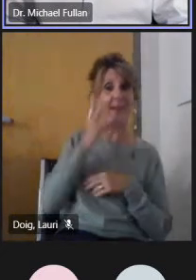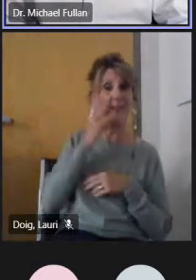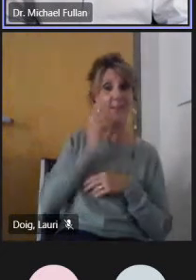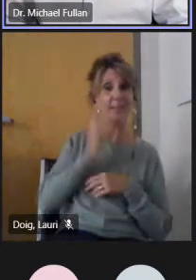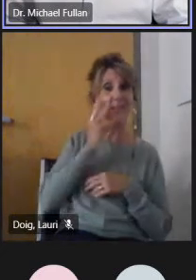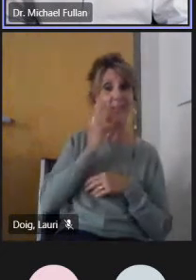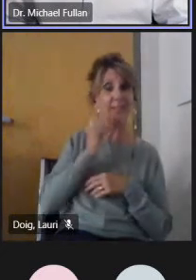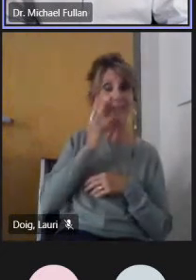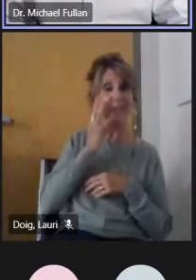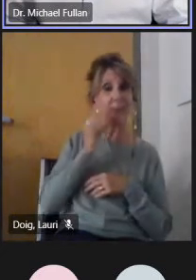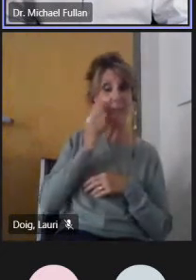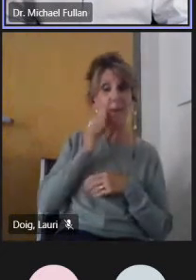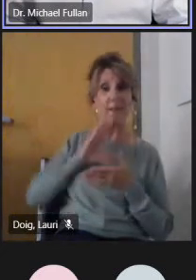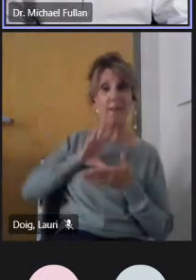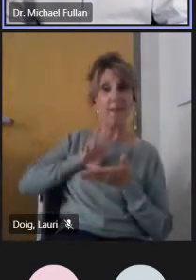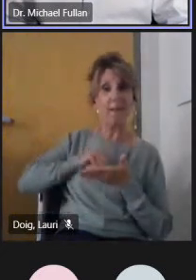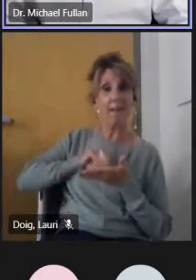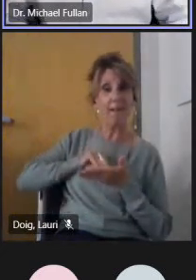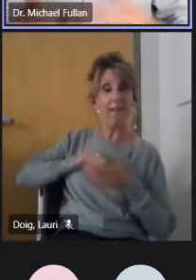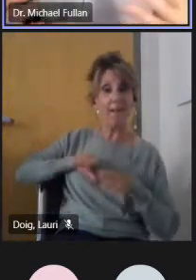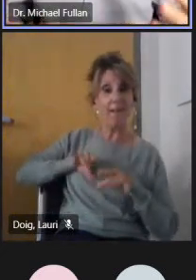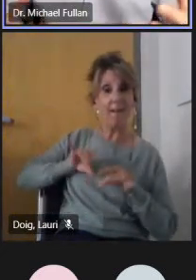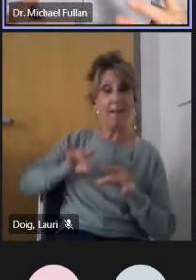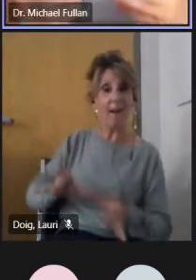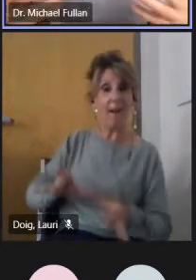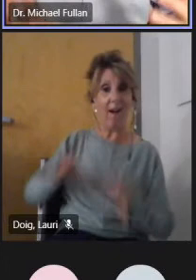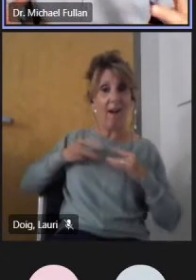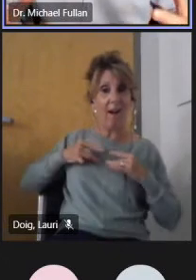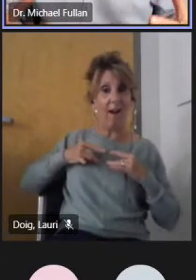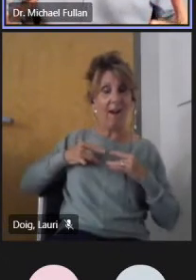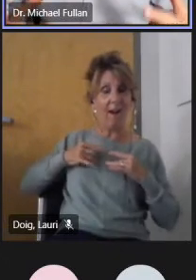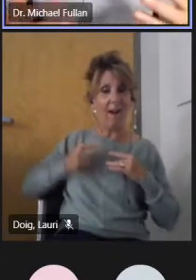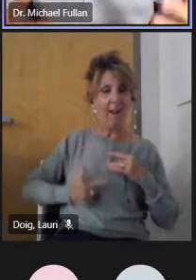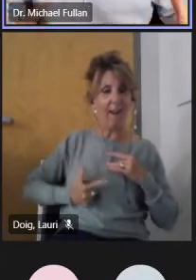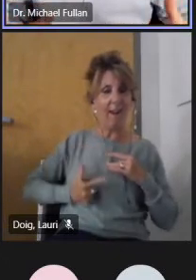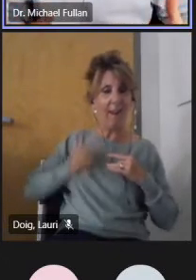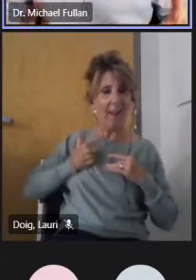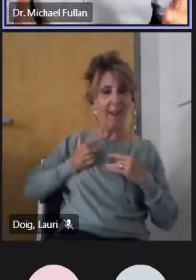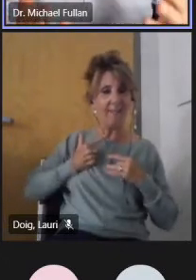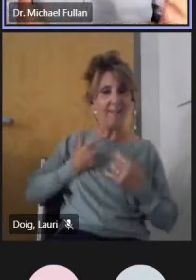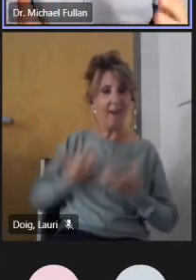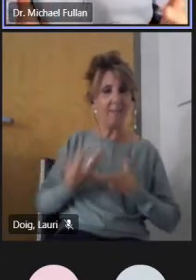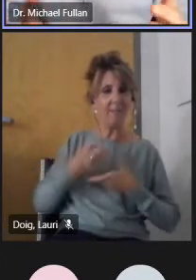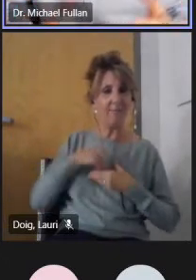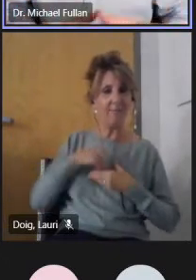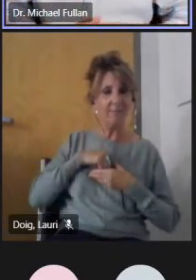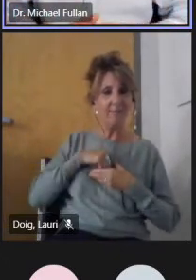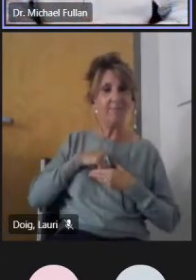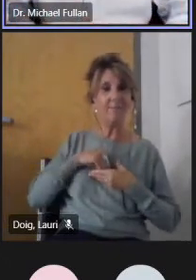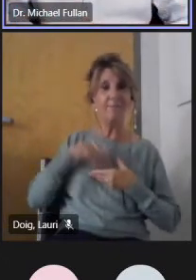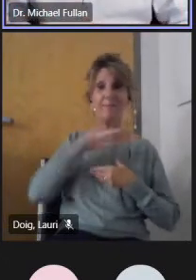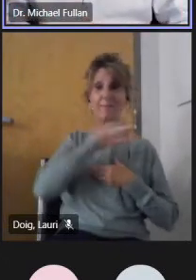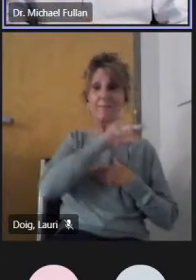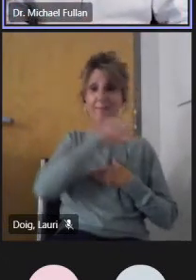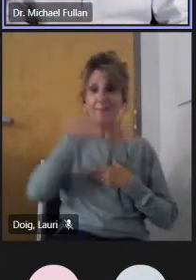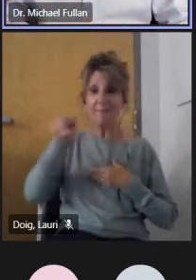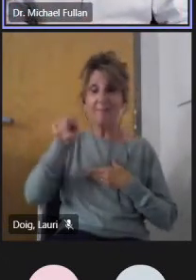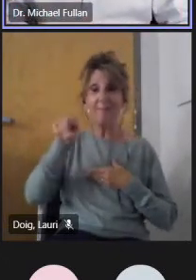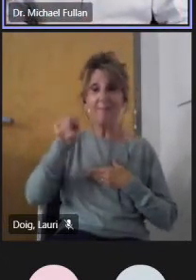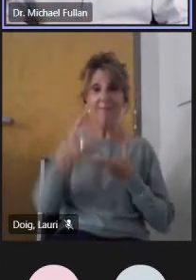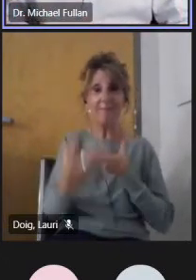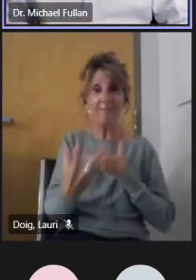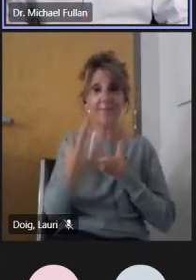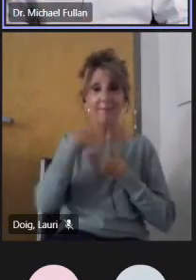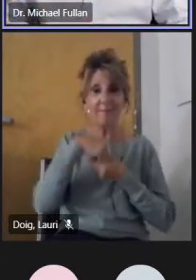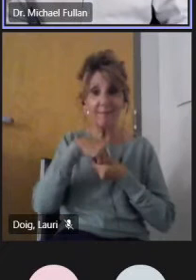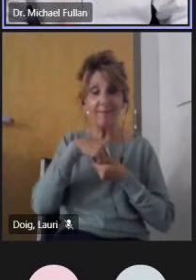with you the rest of your life, and just how the participation and the nature of learning is